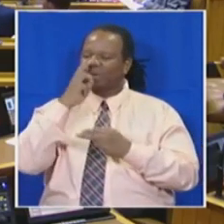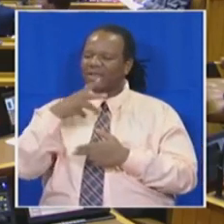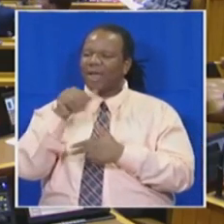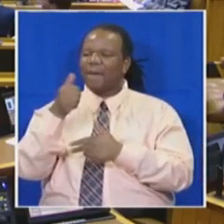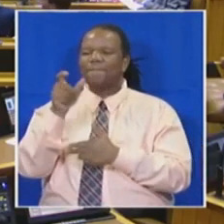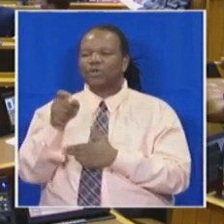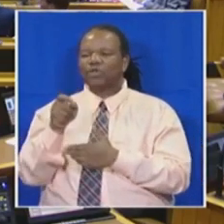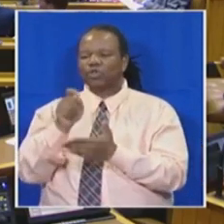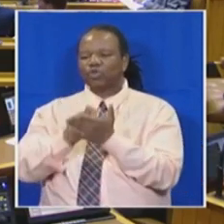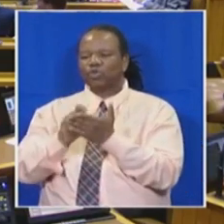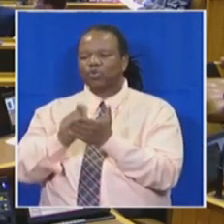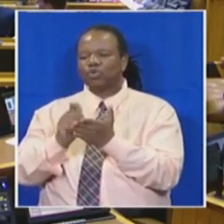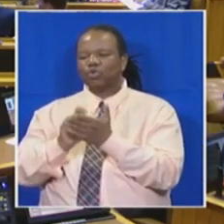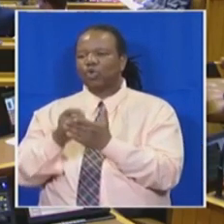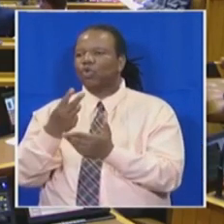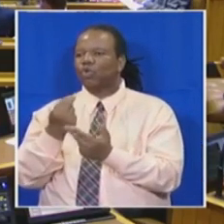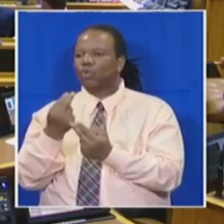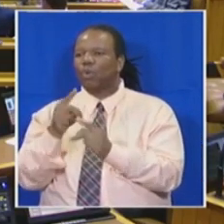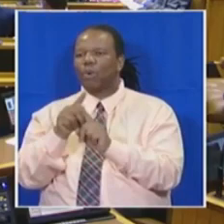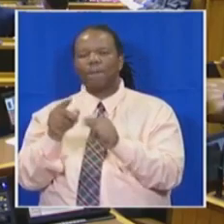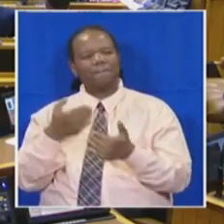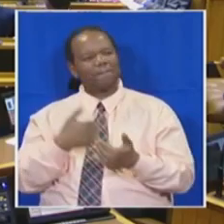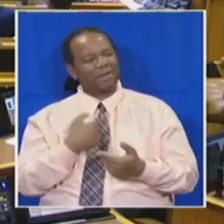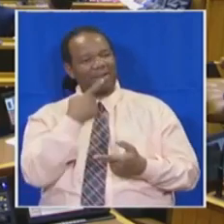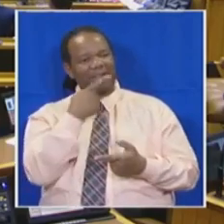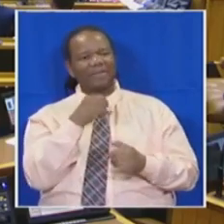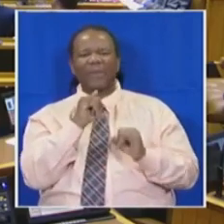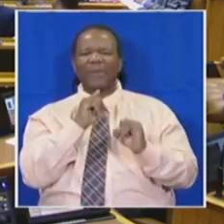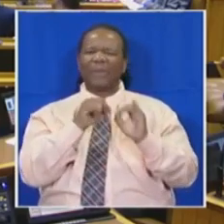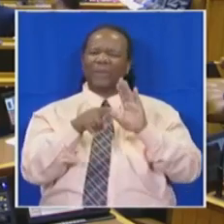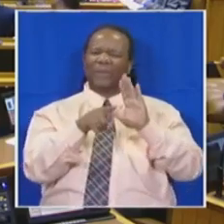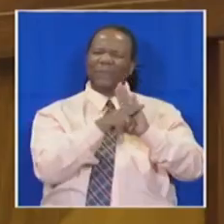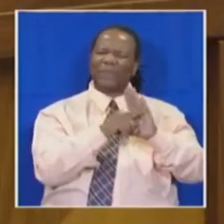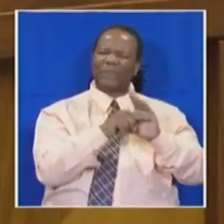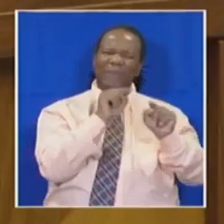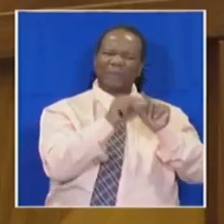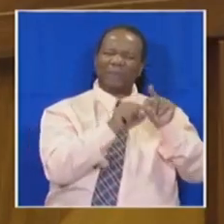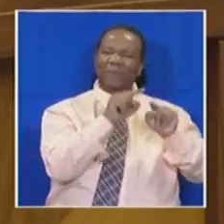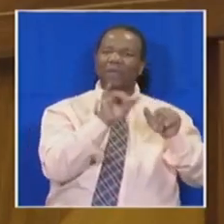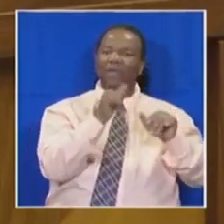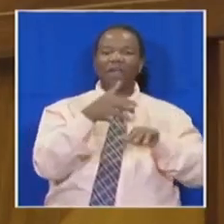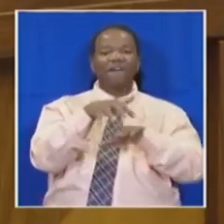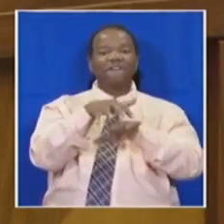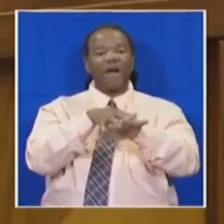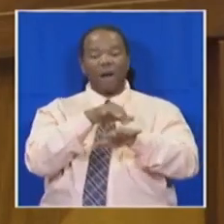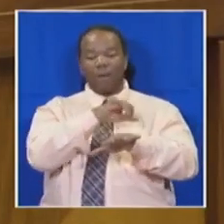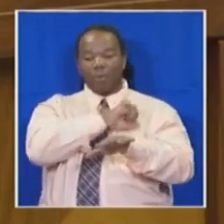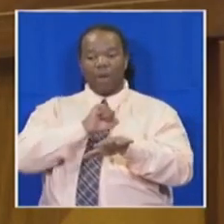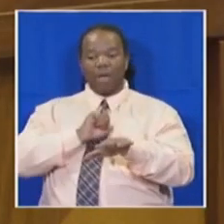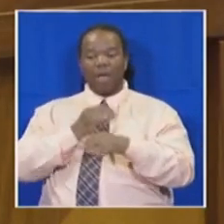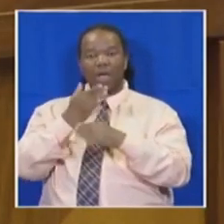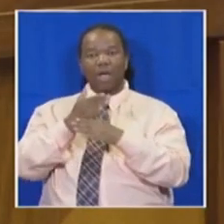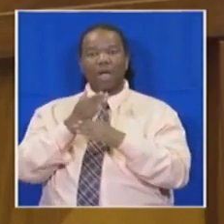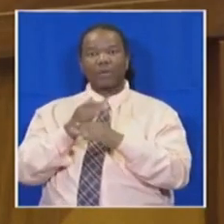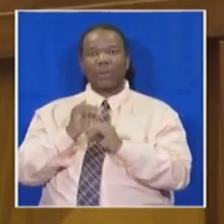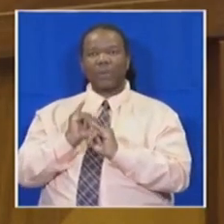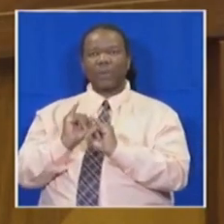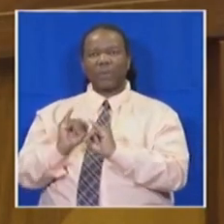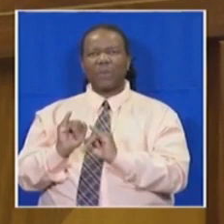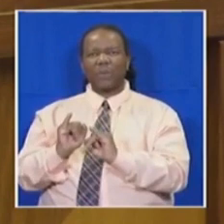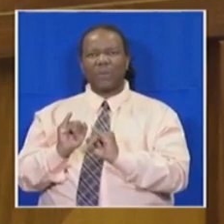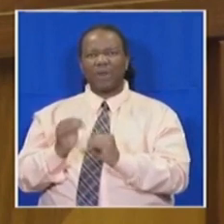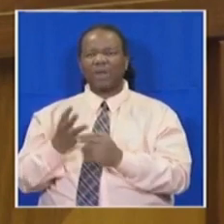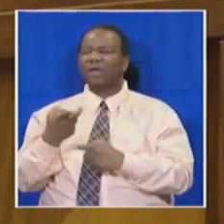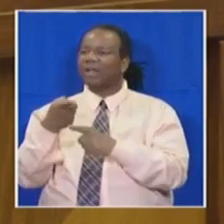members, let me start by condemning the inhuman living conditions of farm workers all over the country. We also condemn the senseless matters of farmers